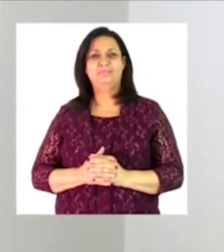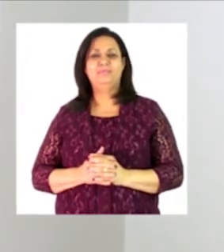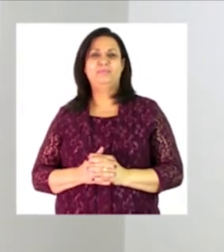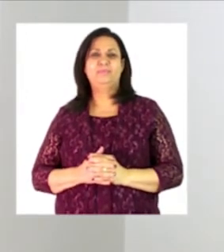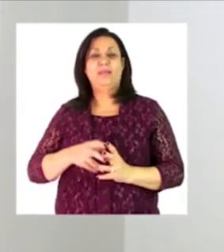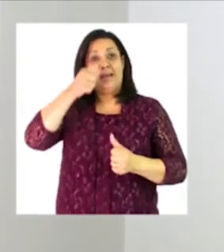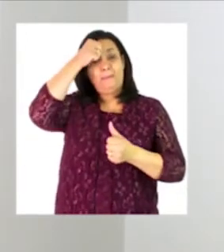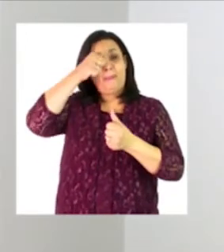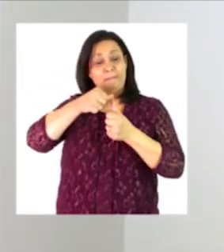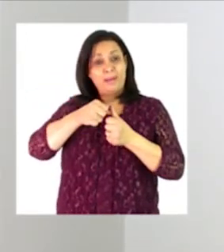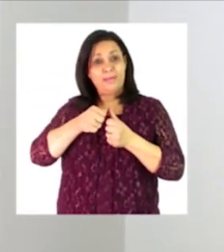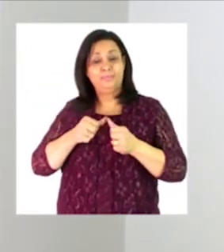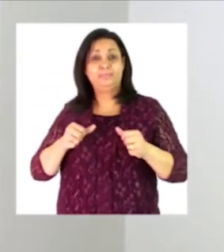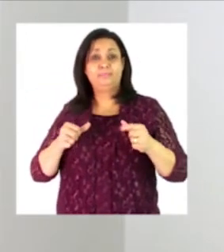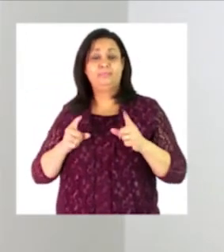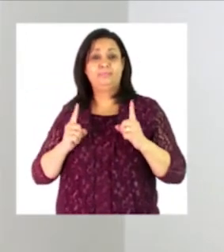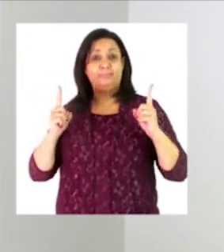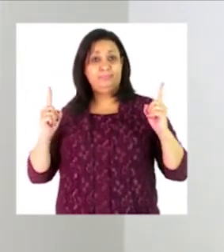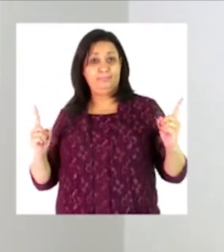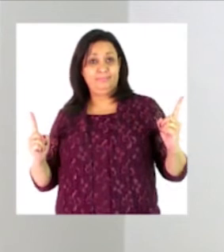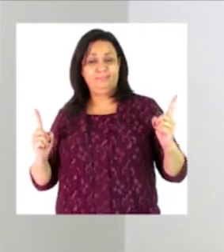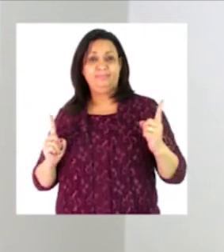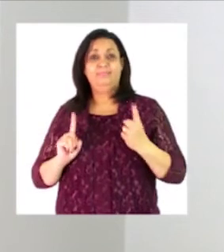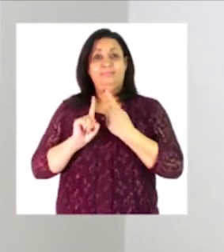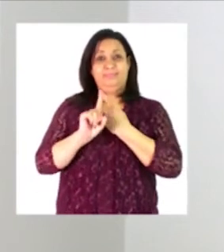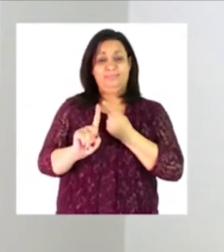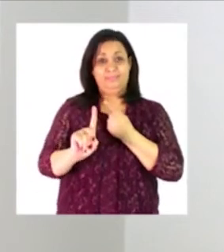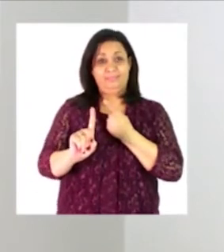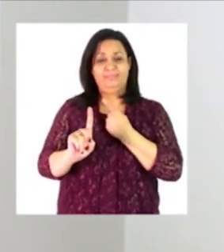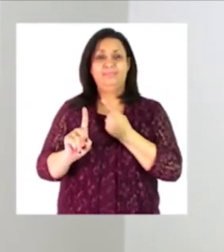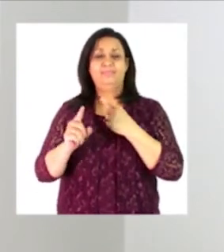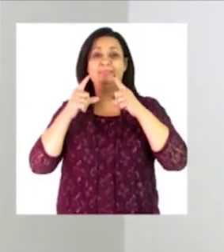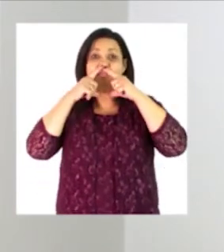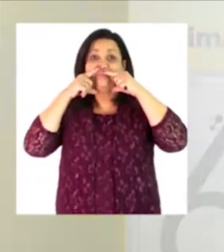maintain social distance and you should always wear your mask